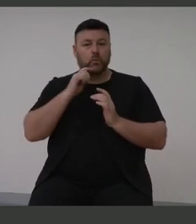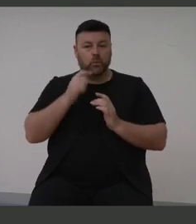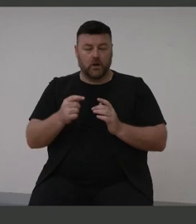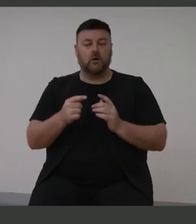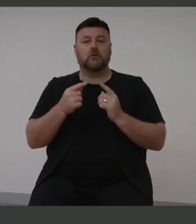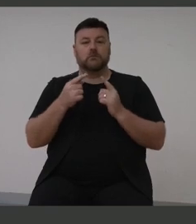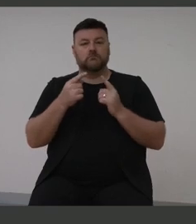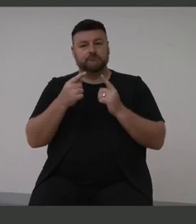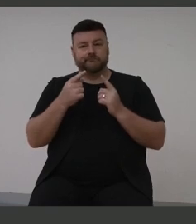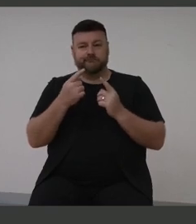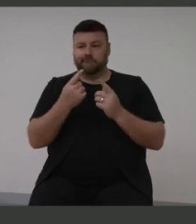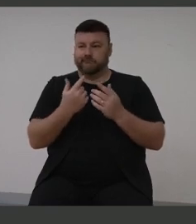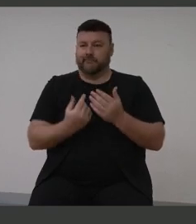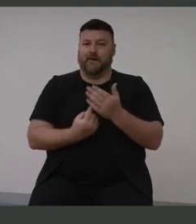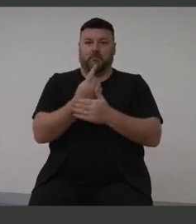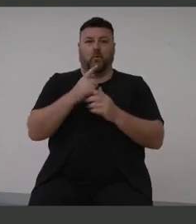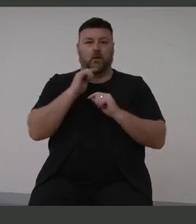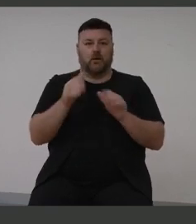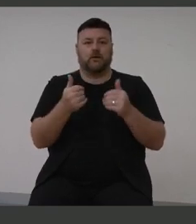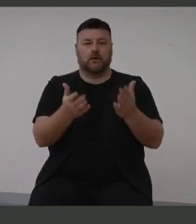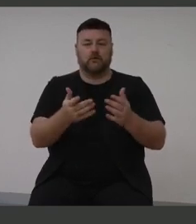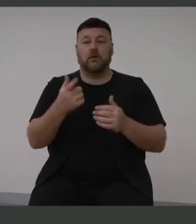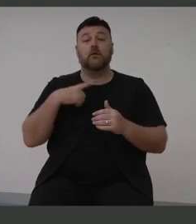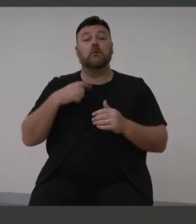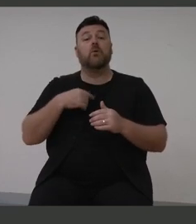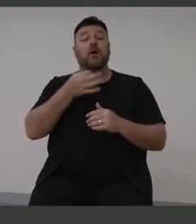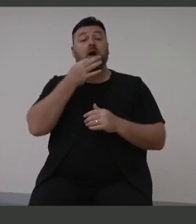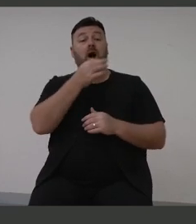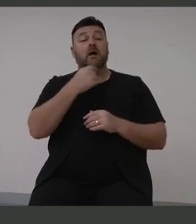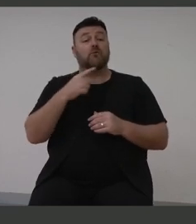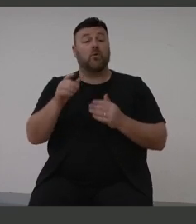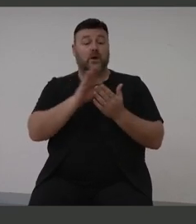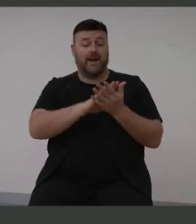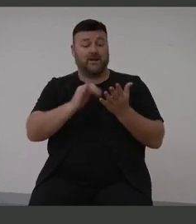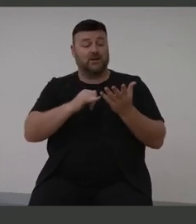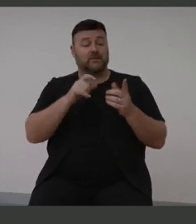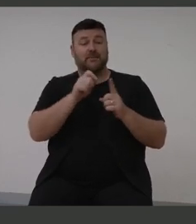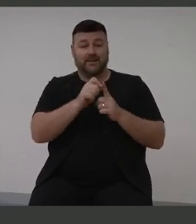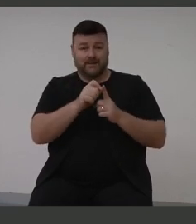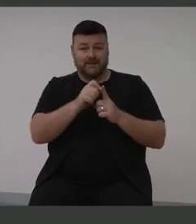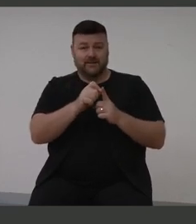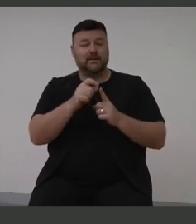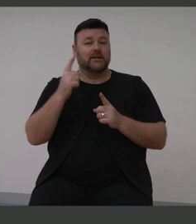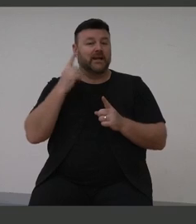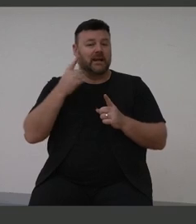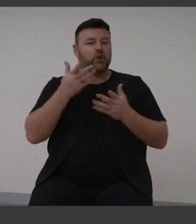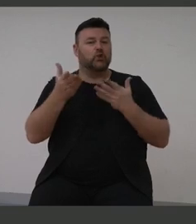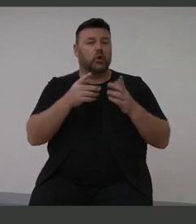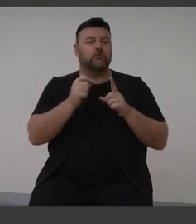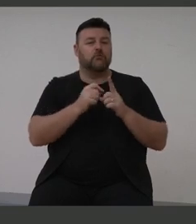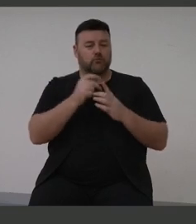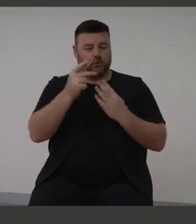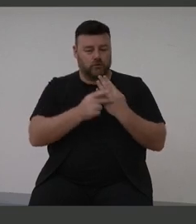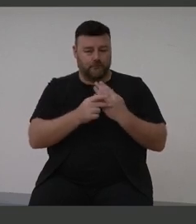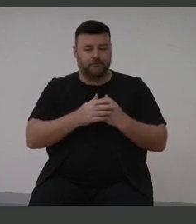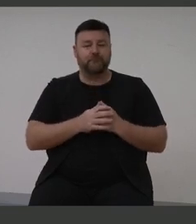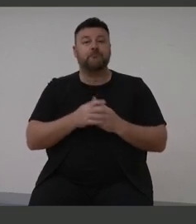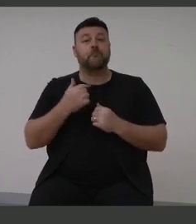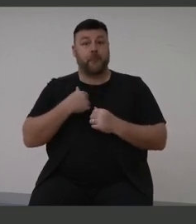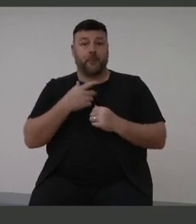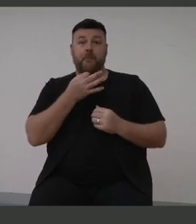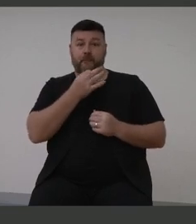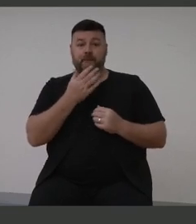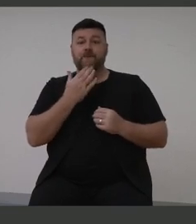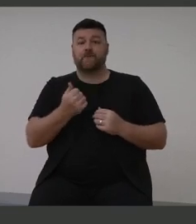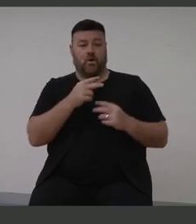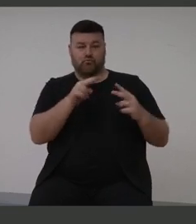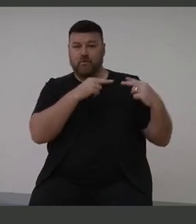of the Government's Hearing Services Program. The HSP is a great program. Few countries have